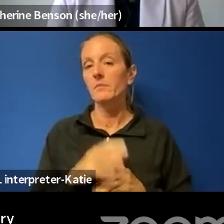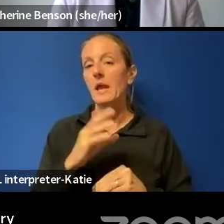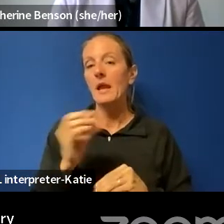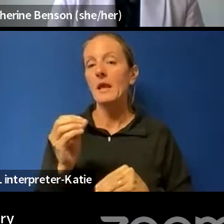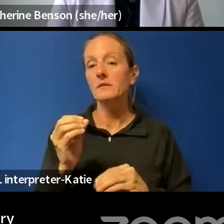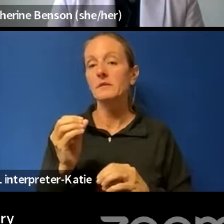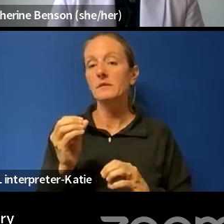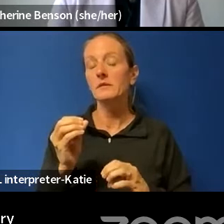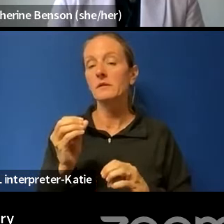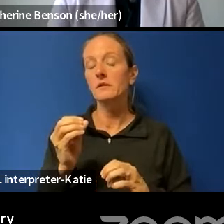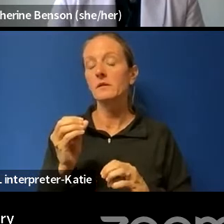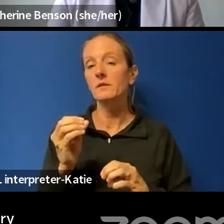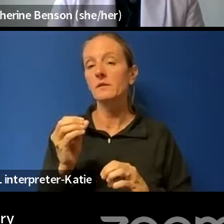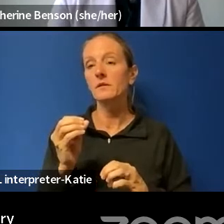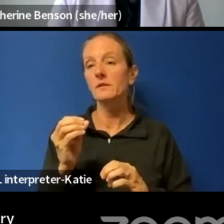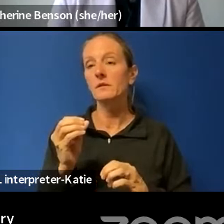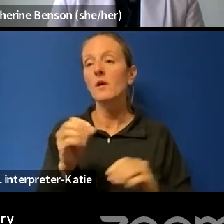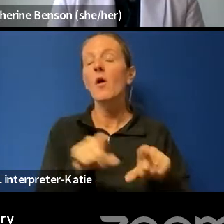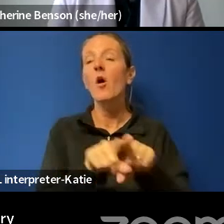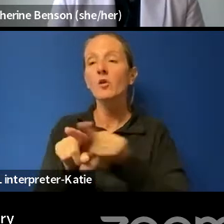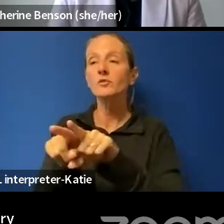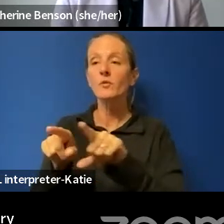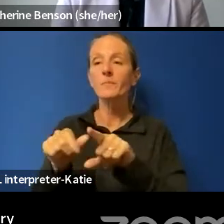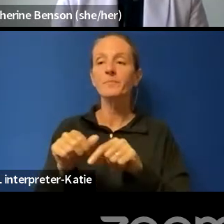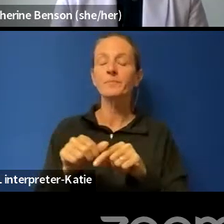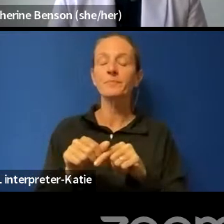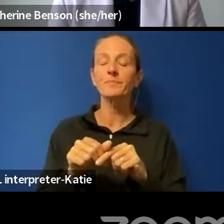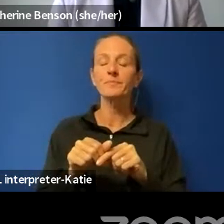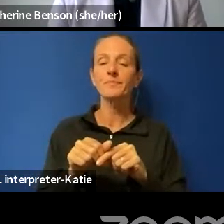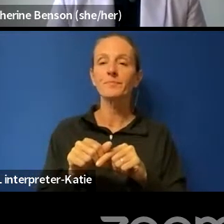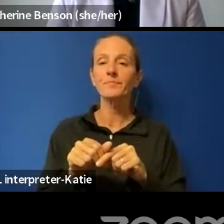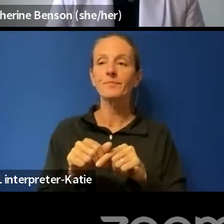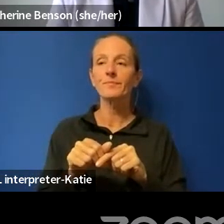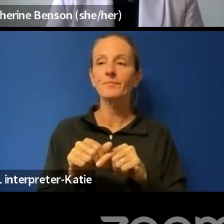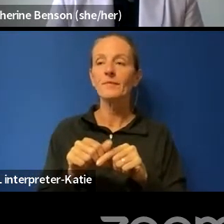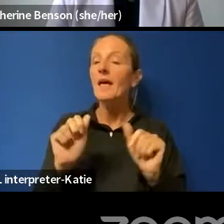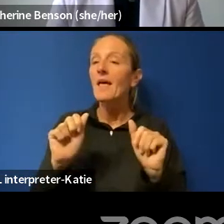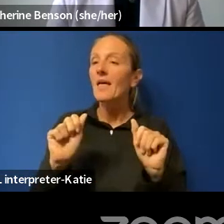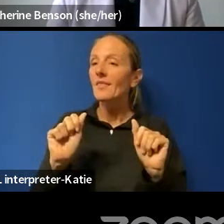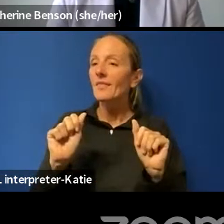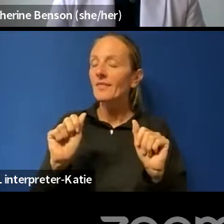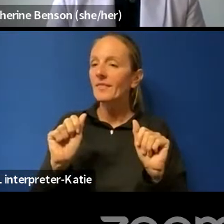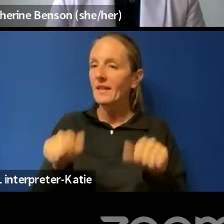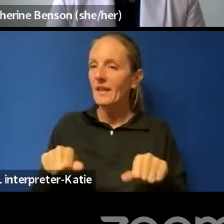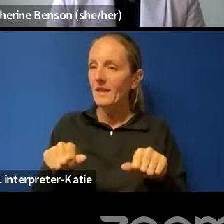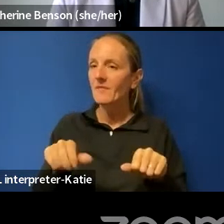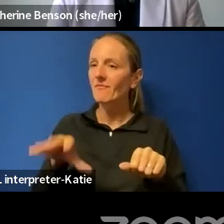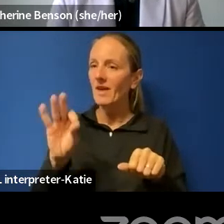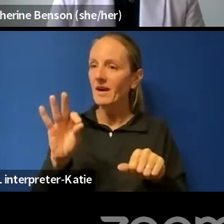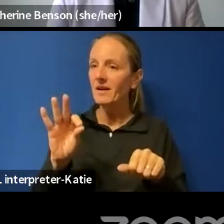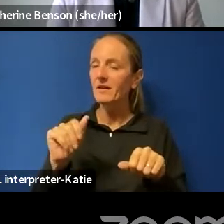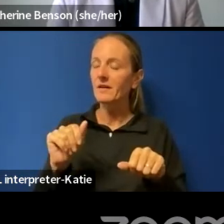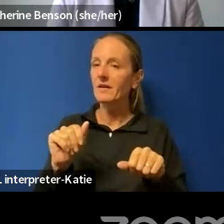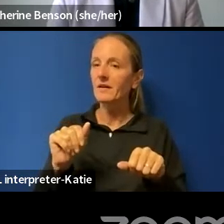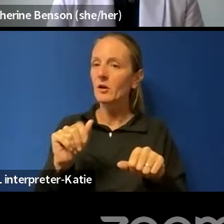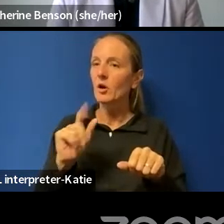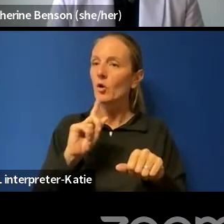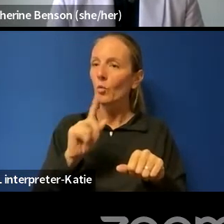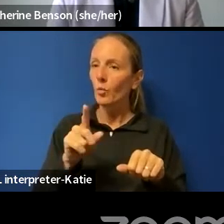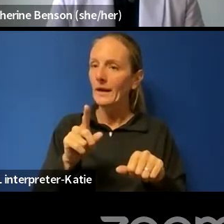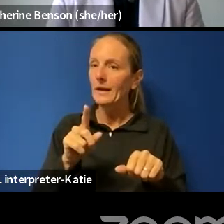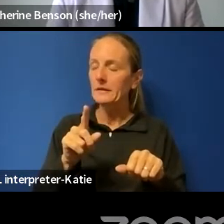And the other thing about it is that they can find a lot of really intimate